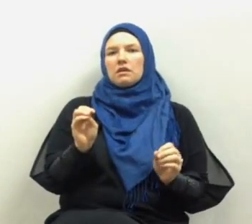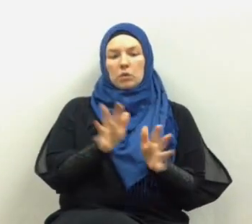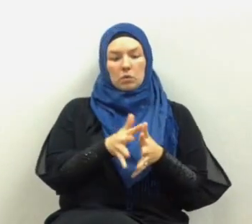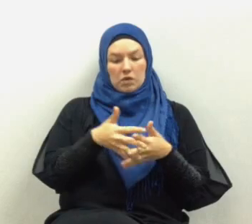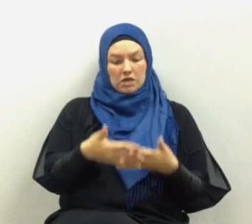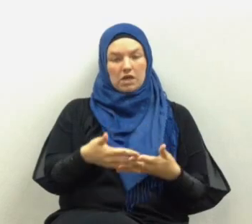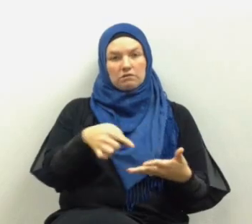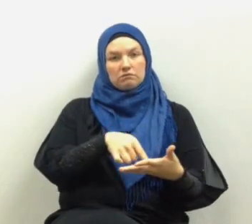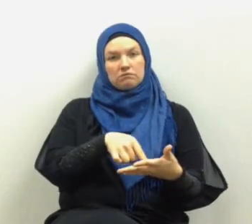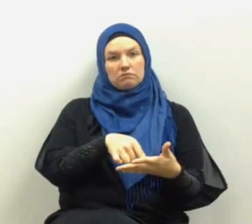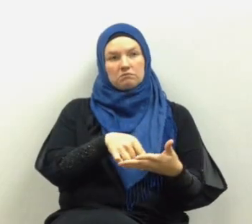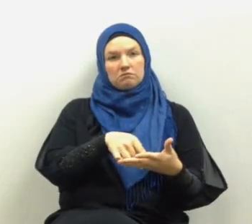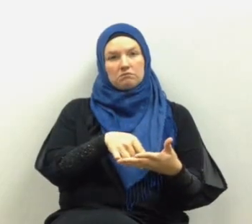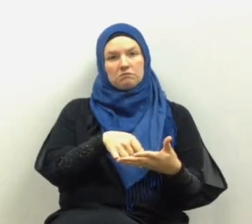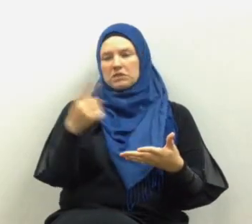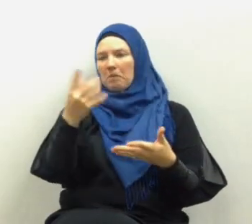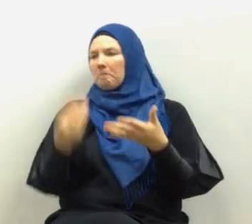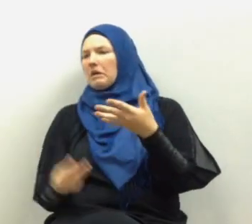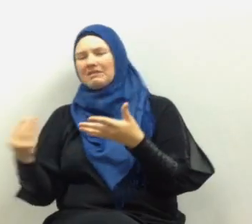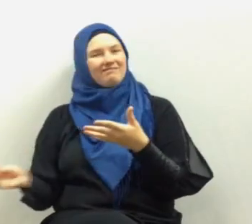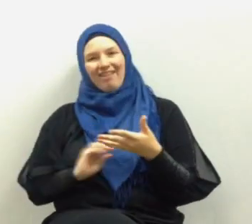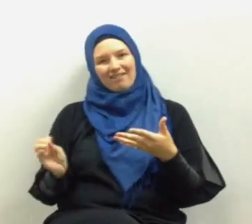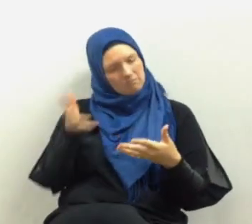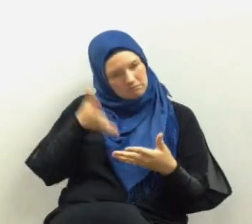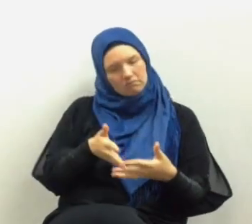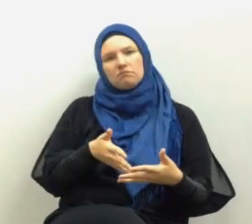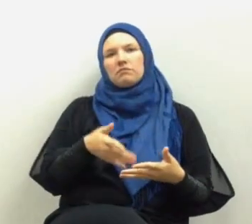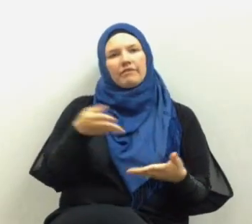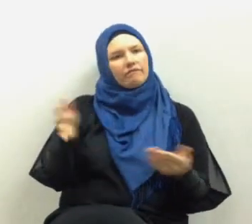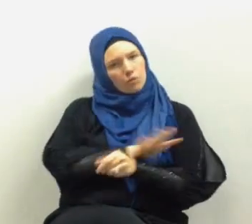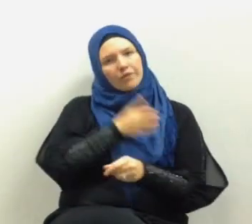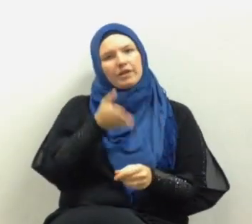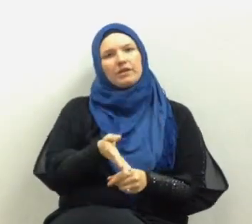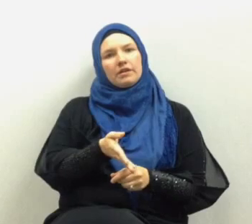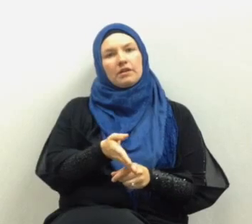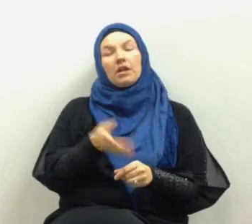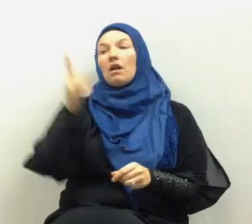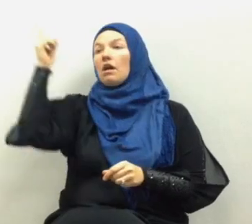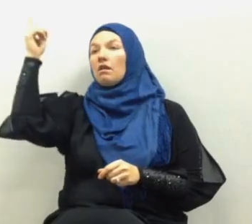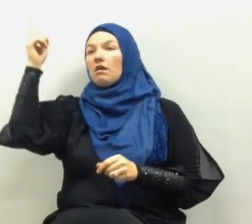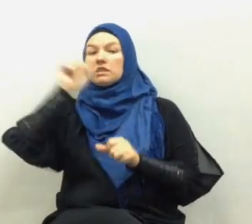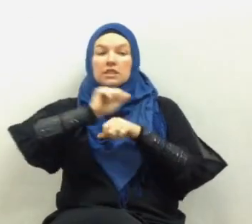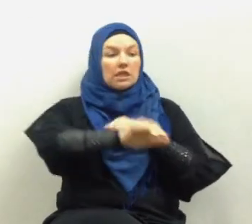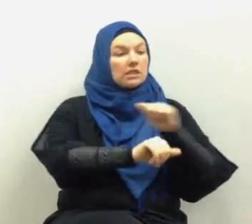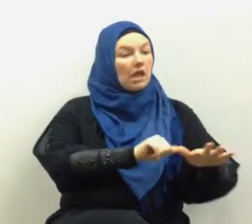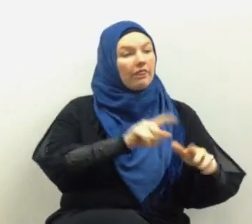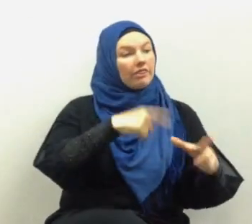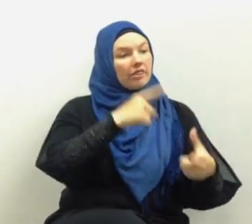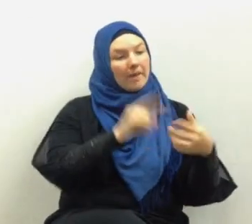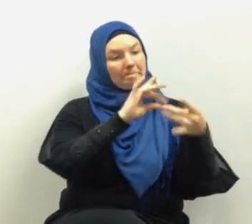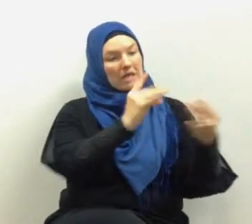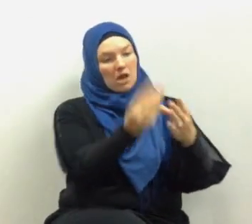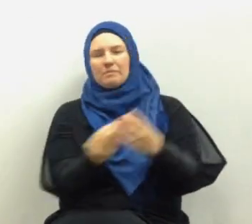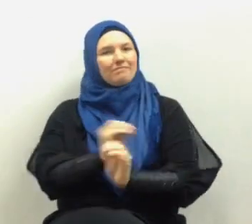outside the Qur'an that is missing from the Qur'an that needed to be in the Qur'an